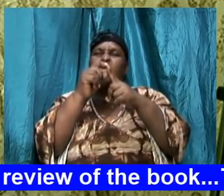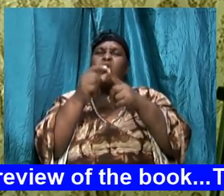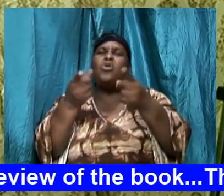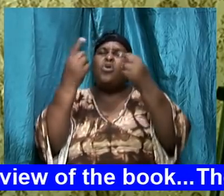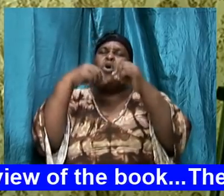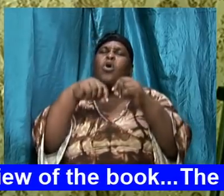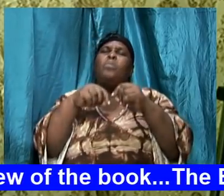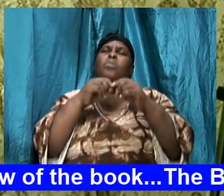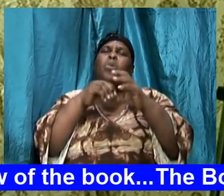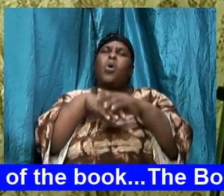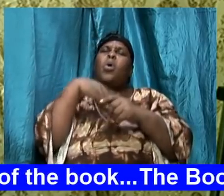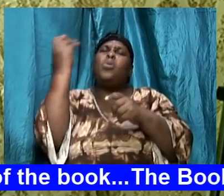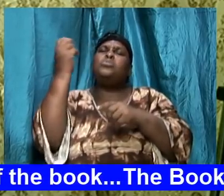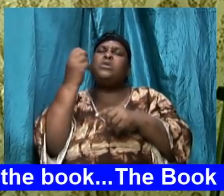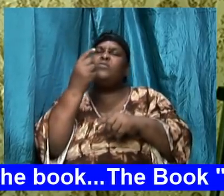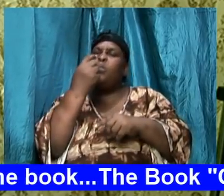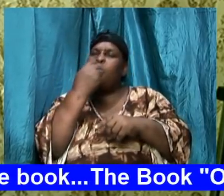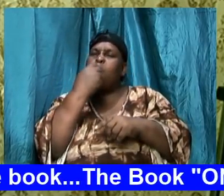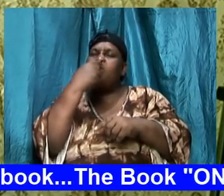of God